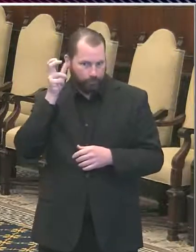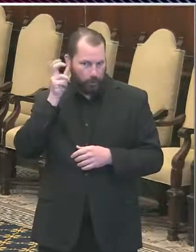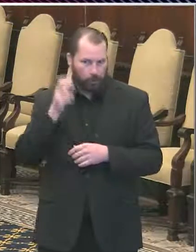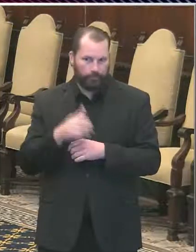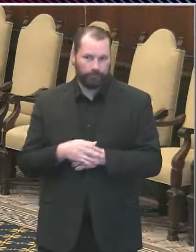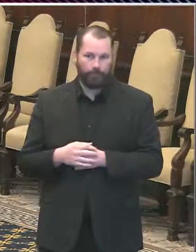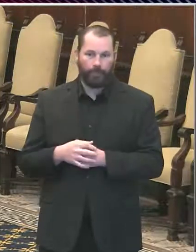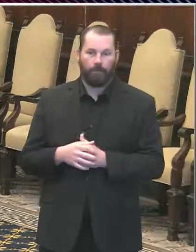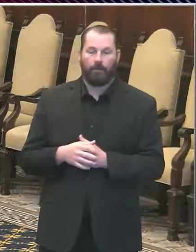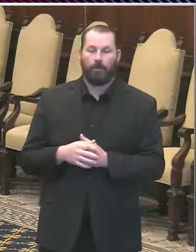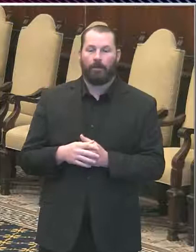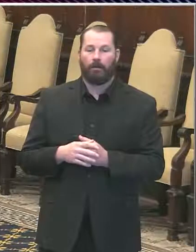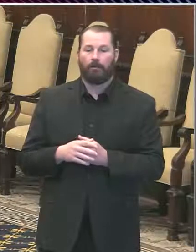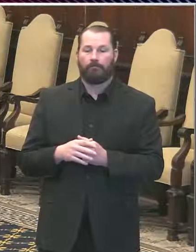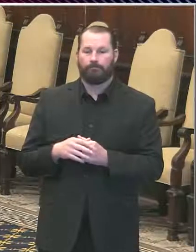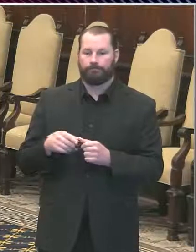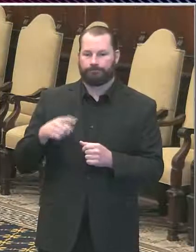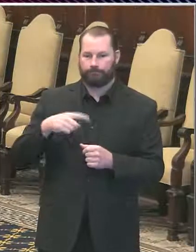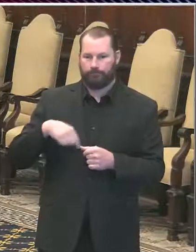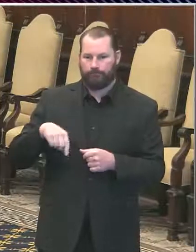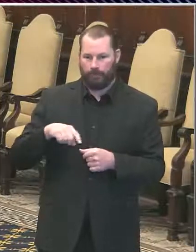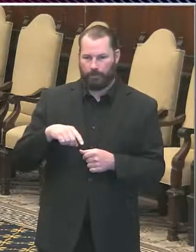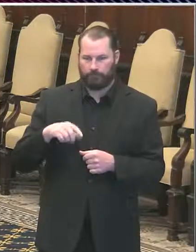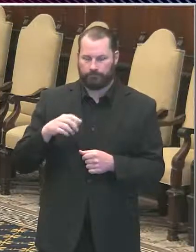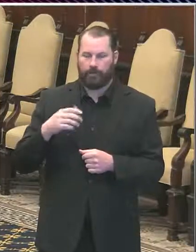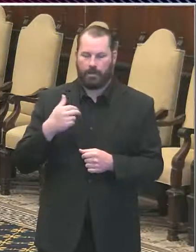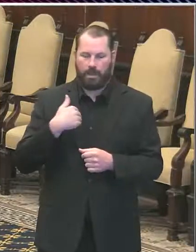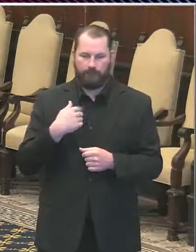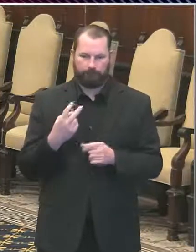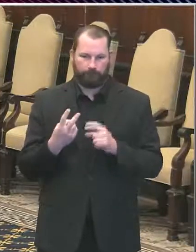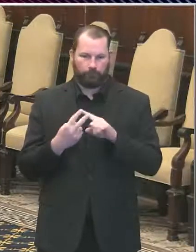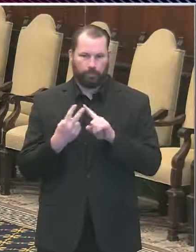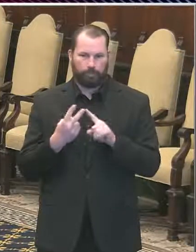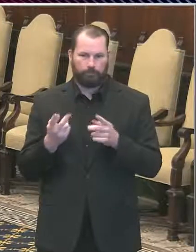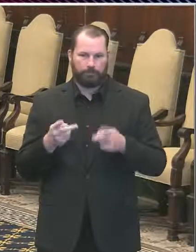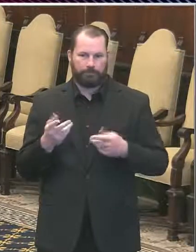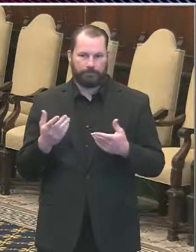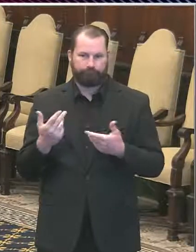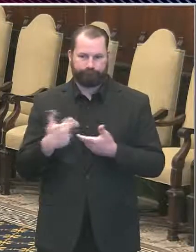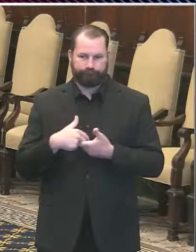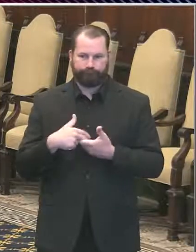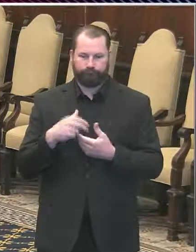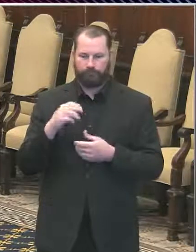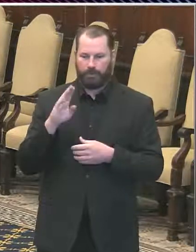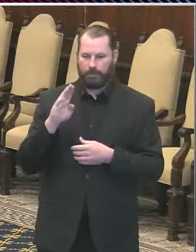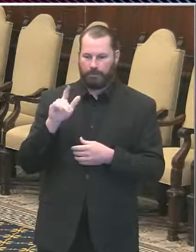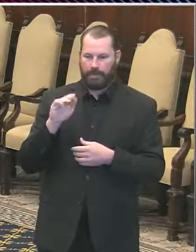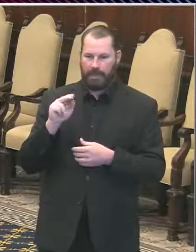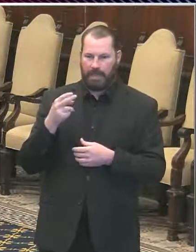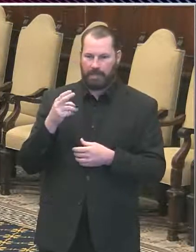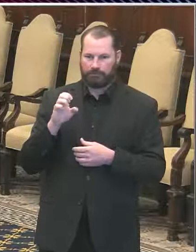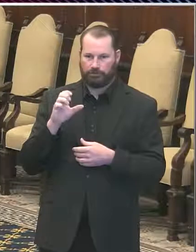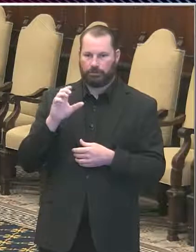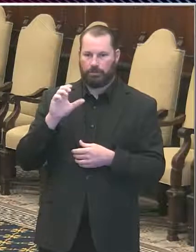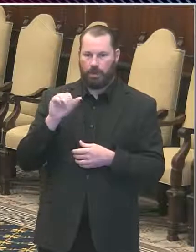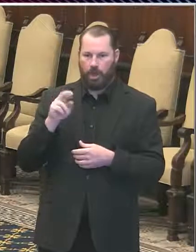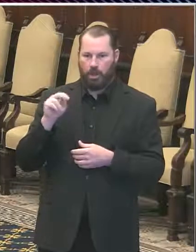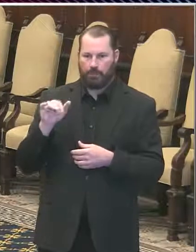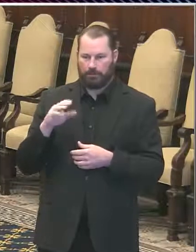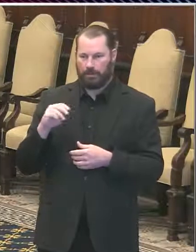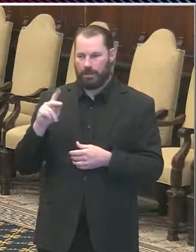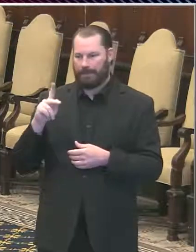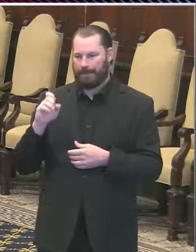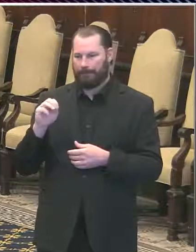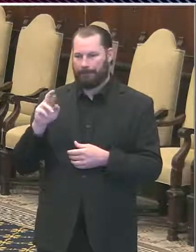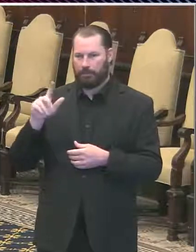Commissioner Kimberly Ali joining us today for Q&A on the expanded decision criteria. Please remember, we do have limited time